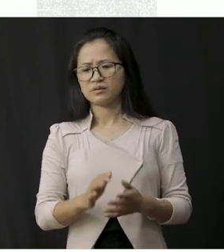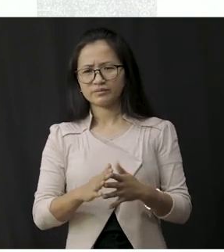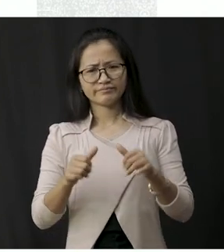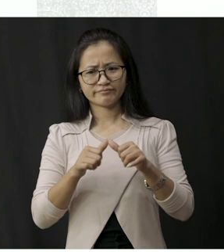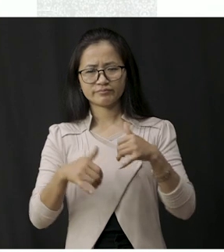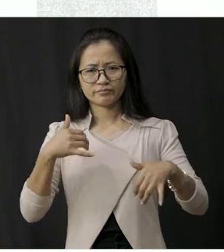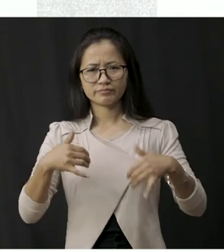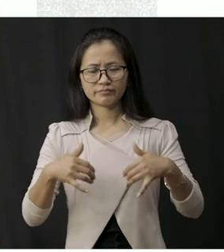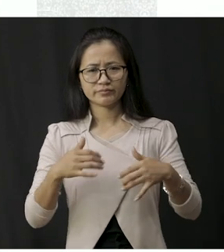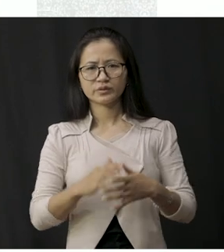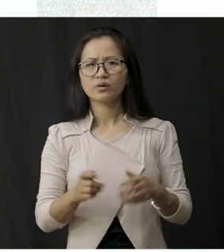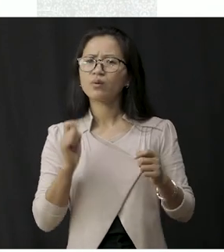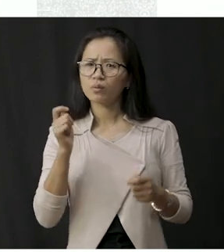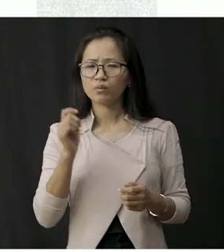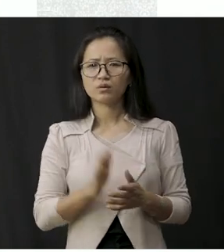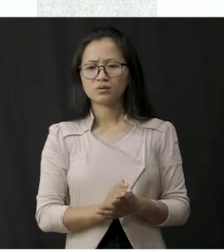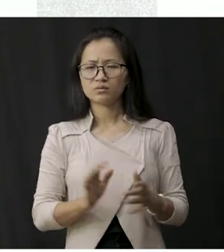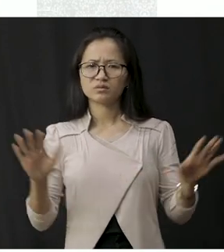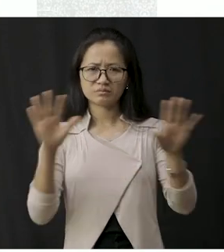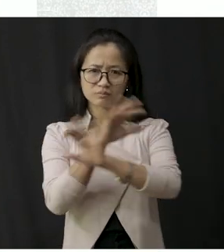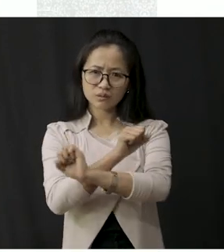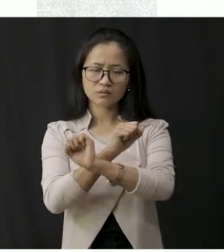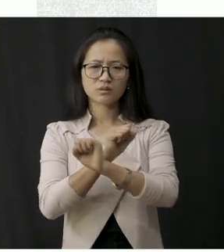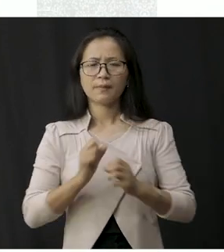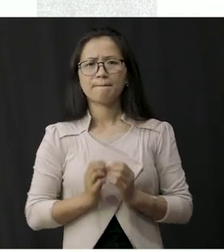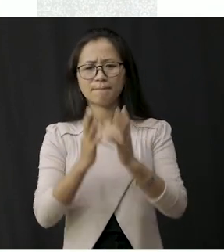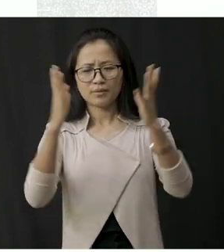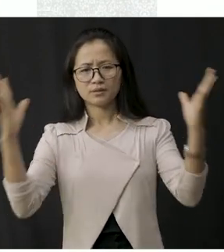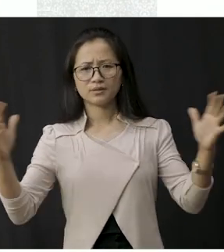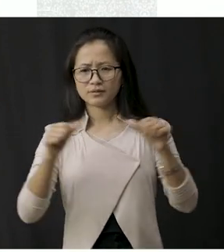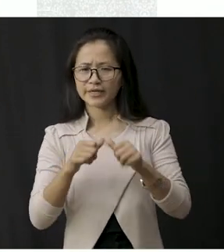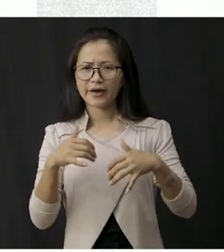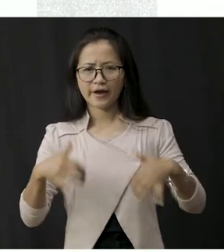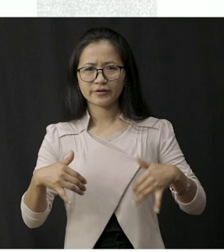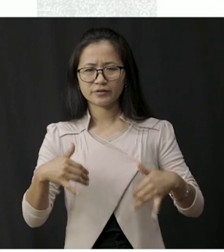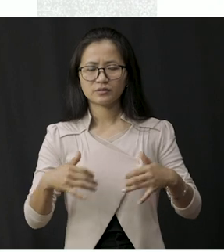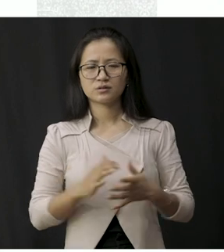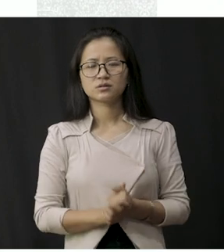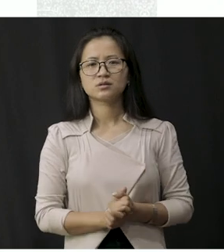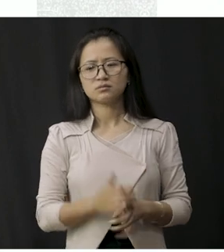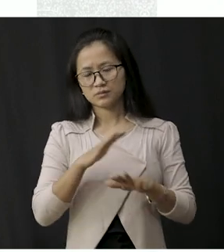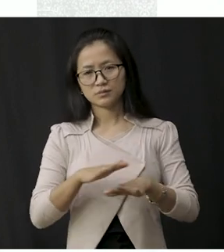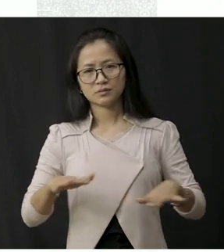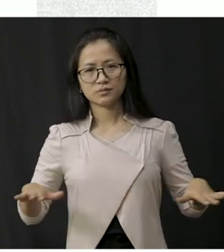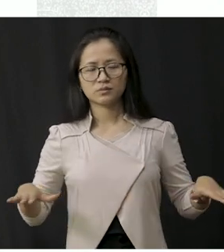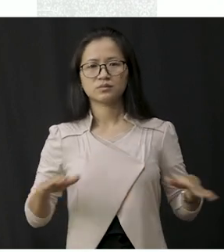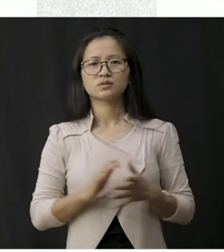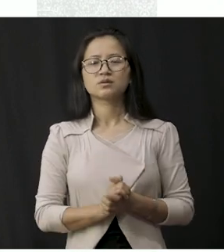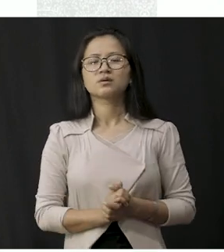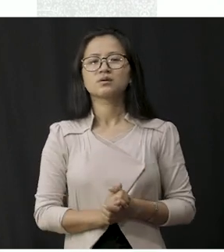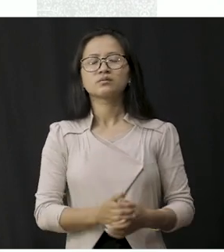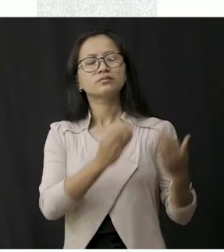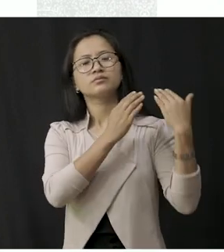activities and you will miss out on many activities so students it is